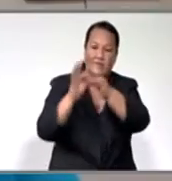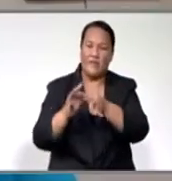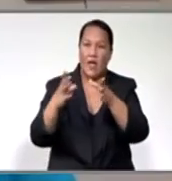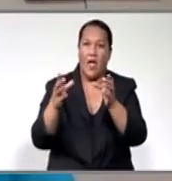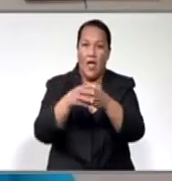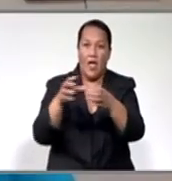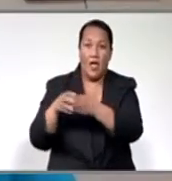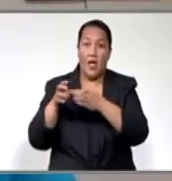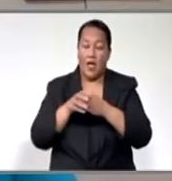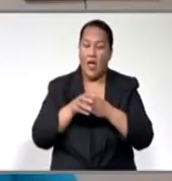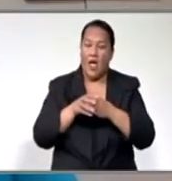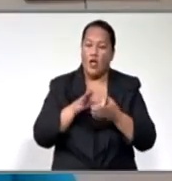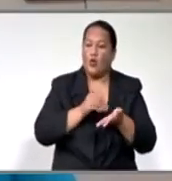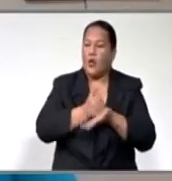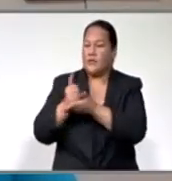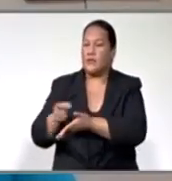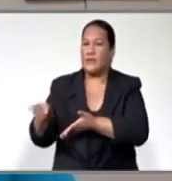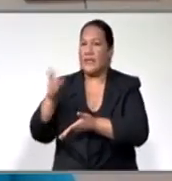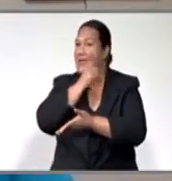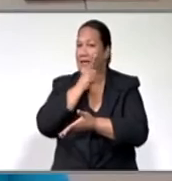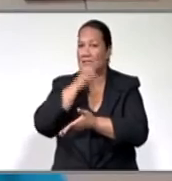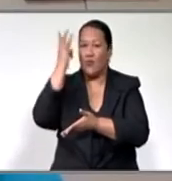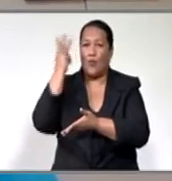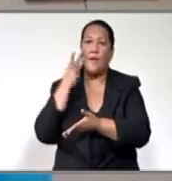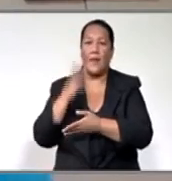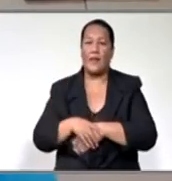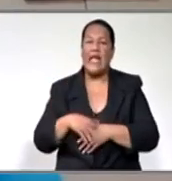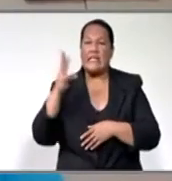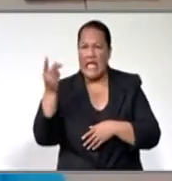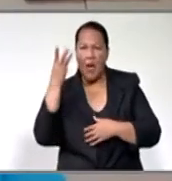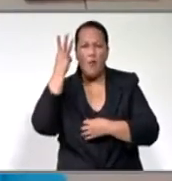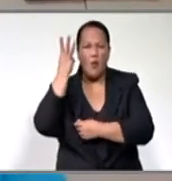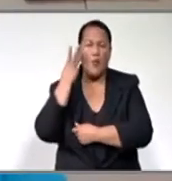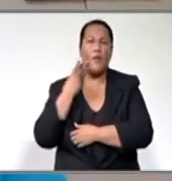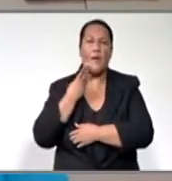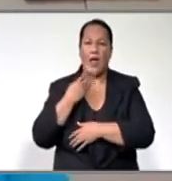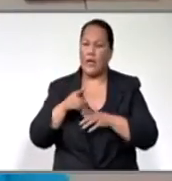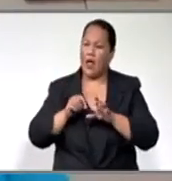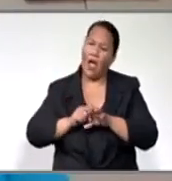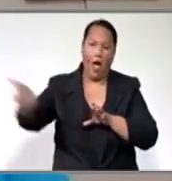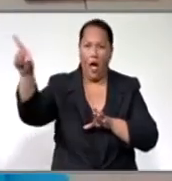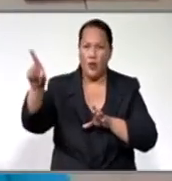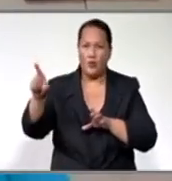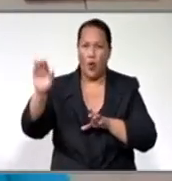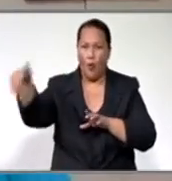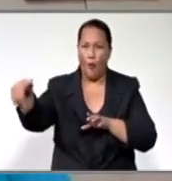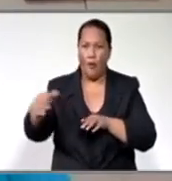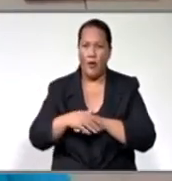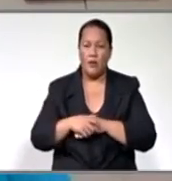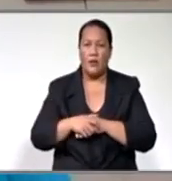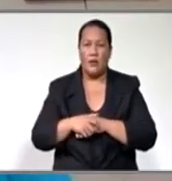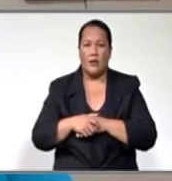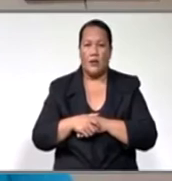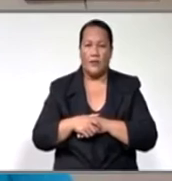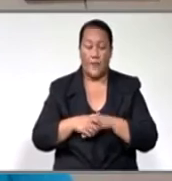seeing things like women being put out of their homes, you know, a lot of